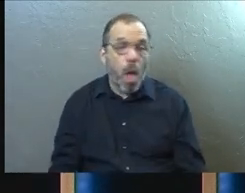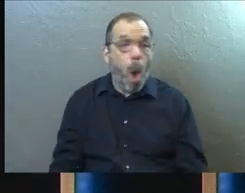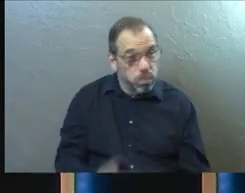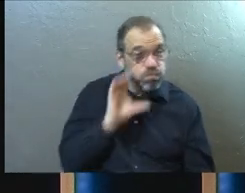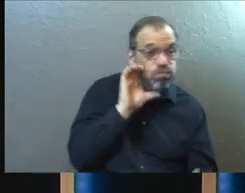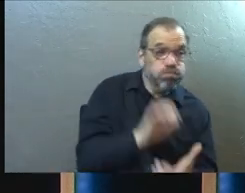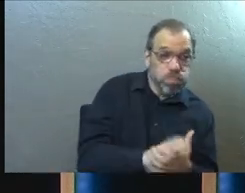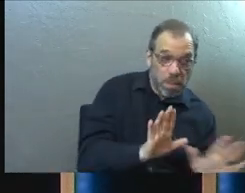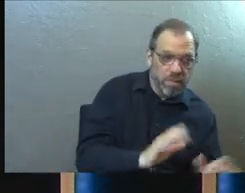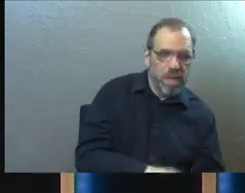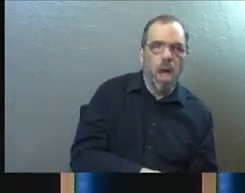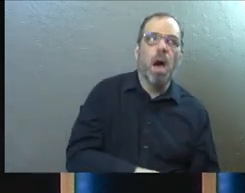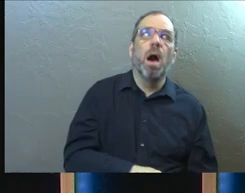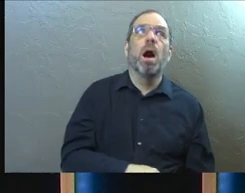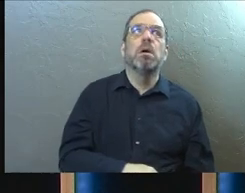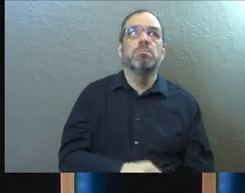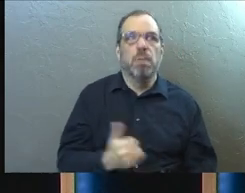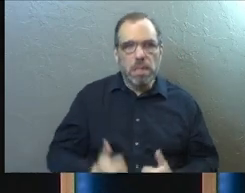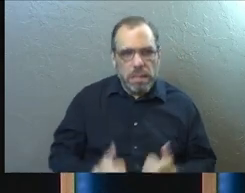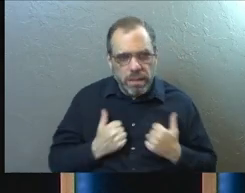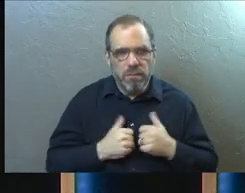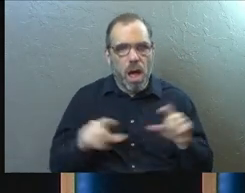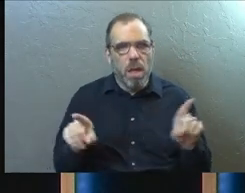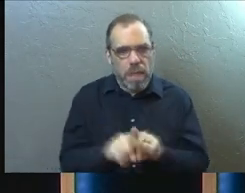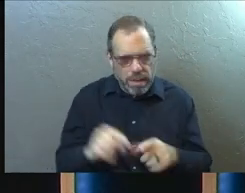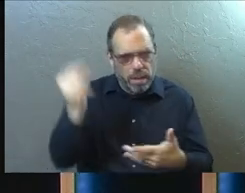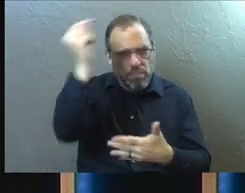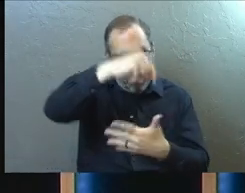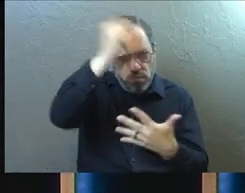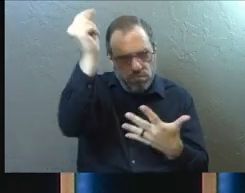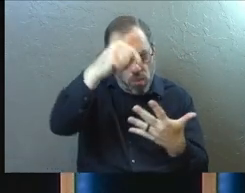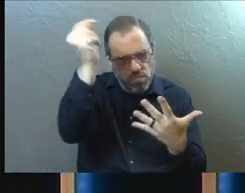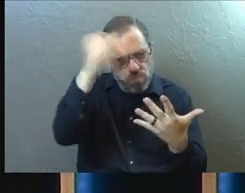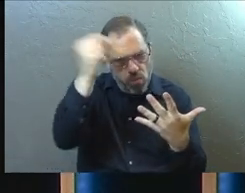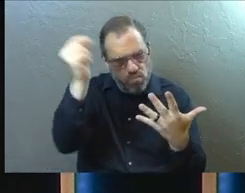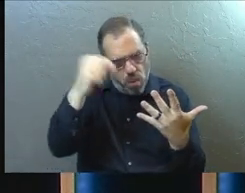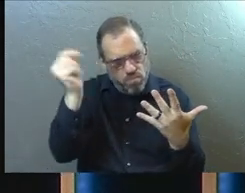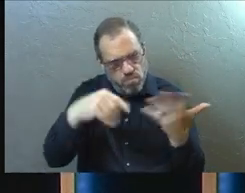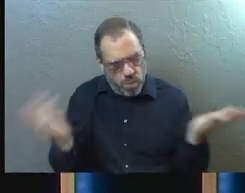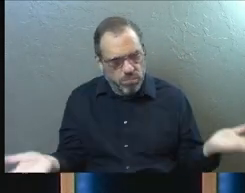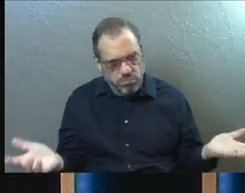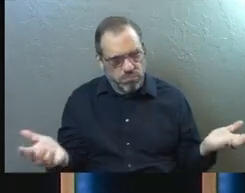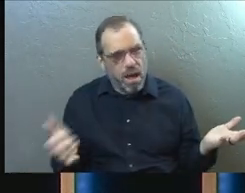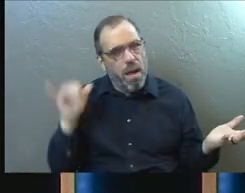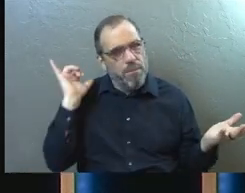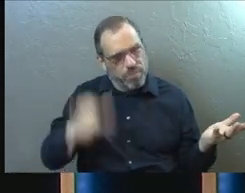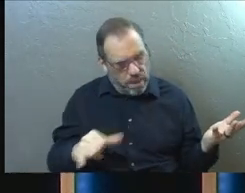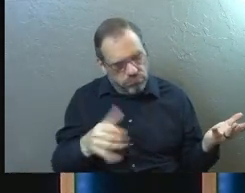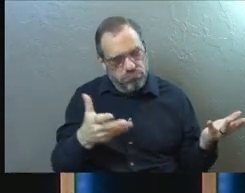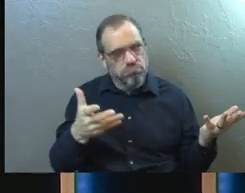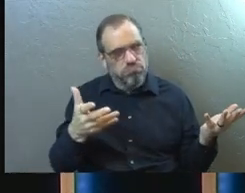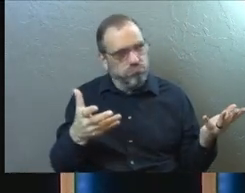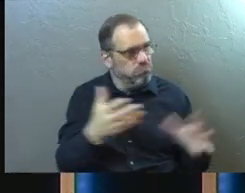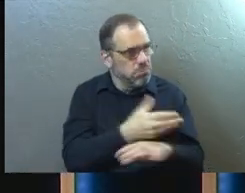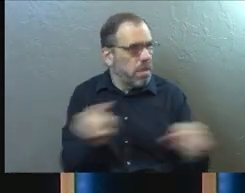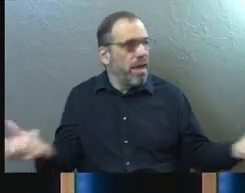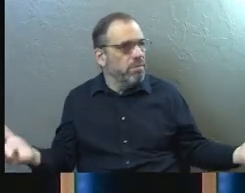enough to just believe, but you have to also live your life in these ways. And then that's how you are actually